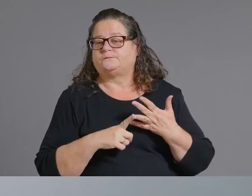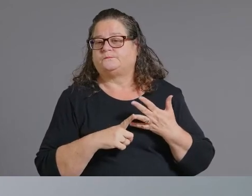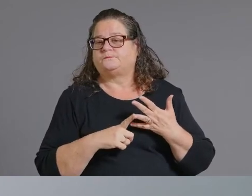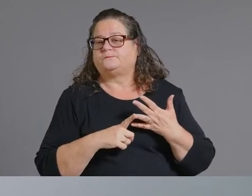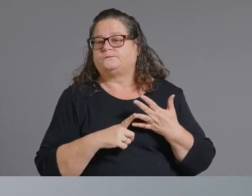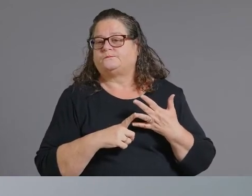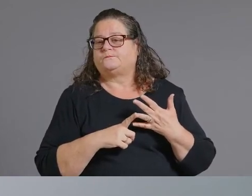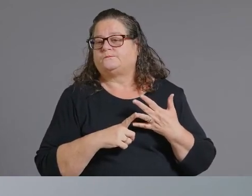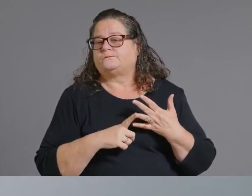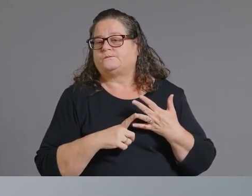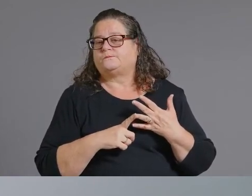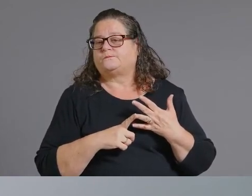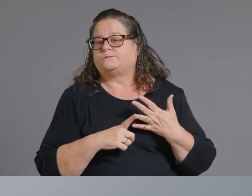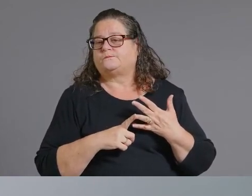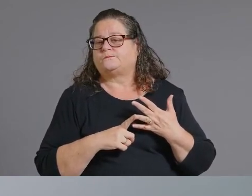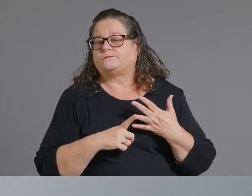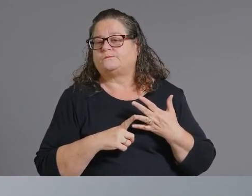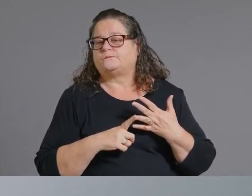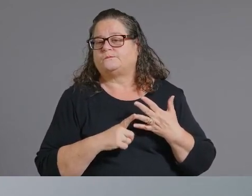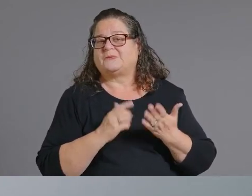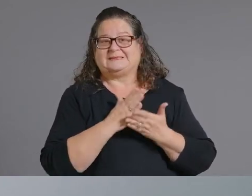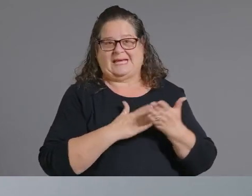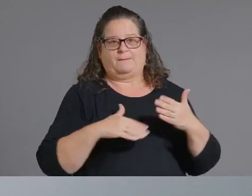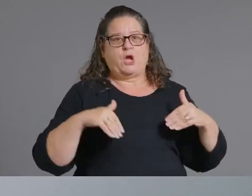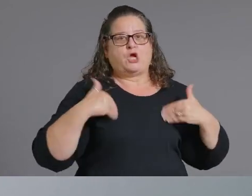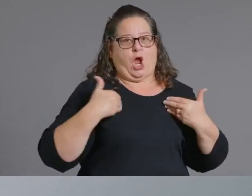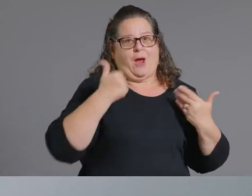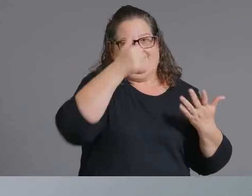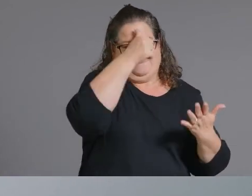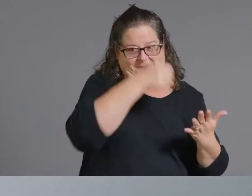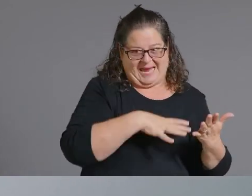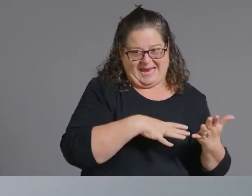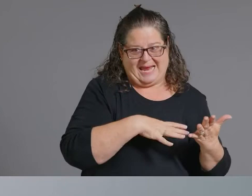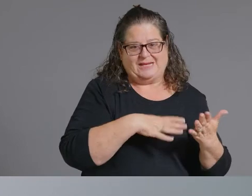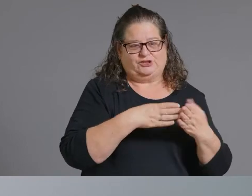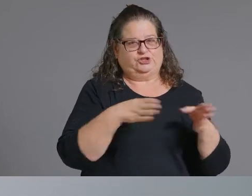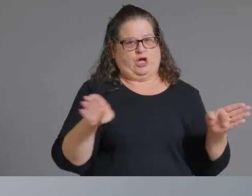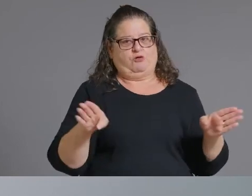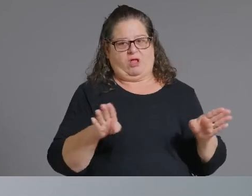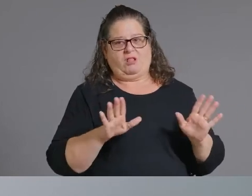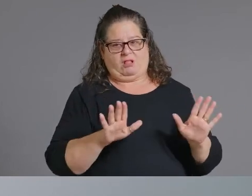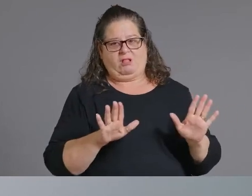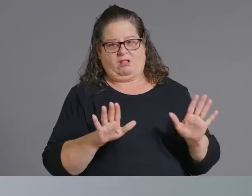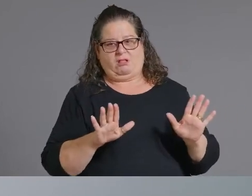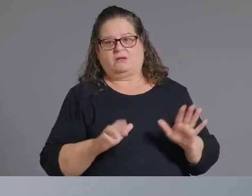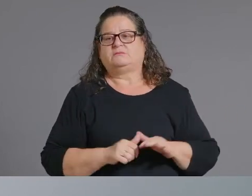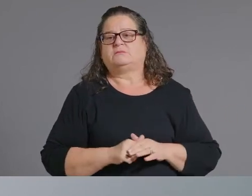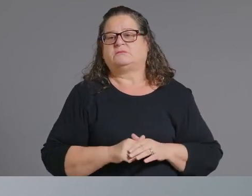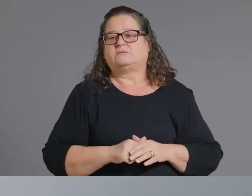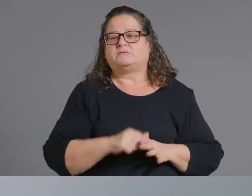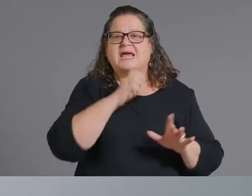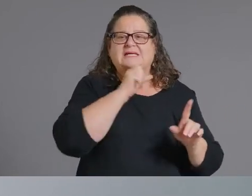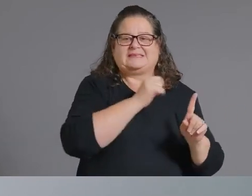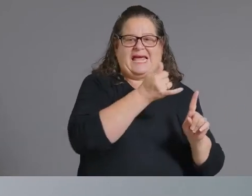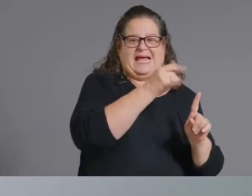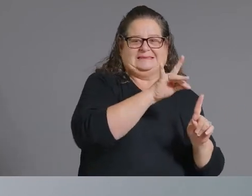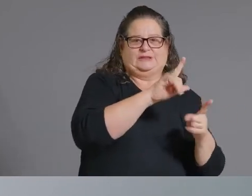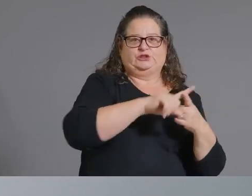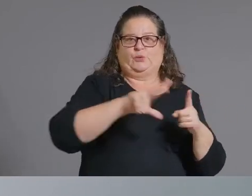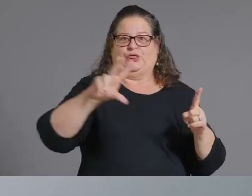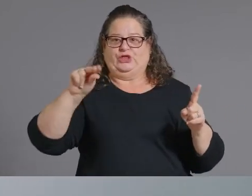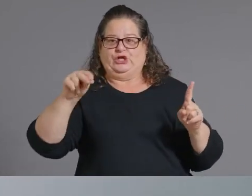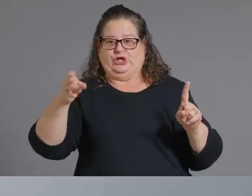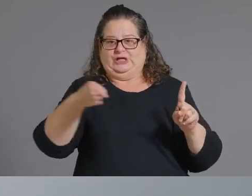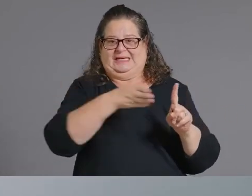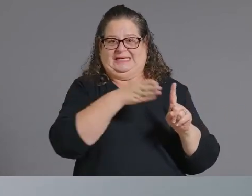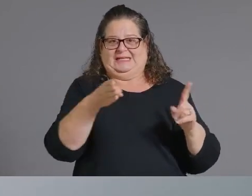uh men in general so looking across at our 18 to like 30 year olds those that may not be impacted